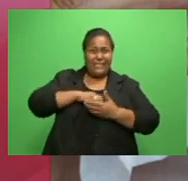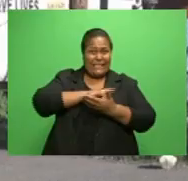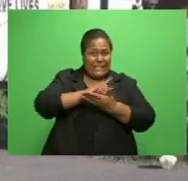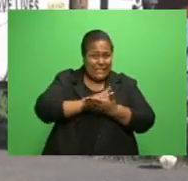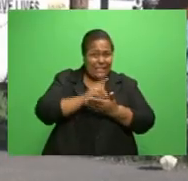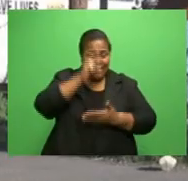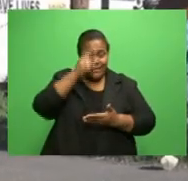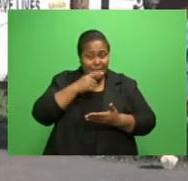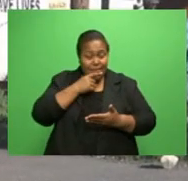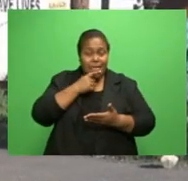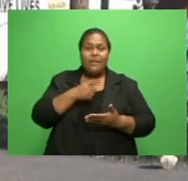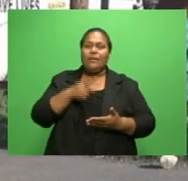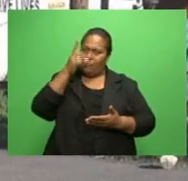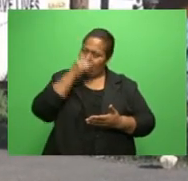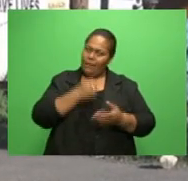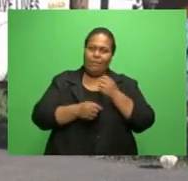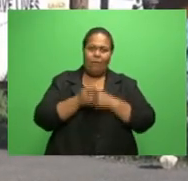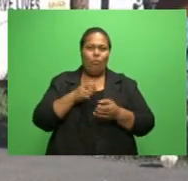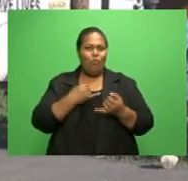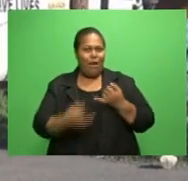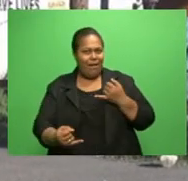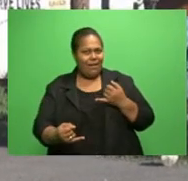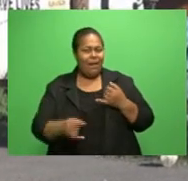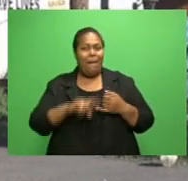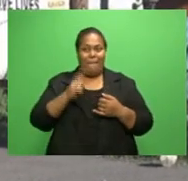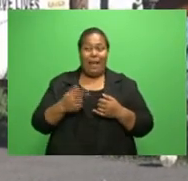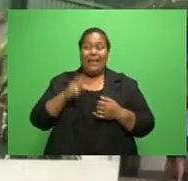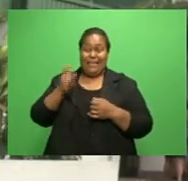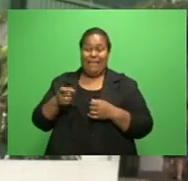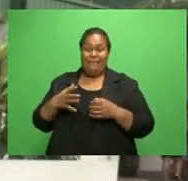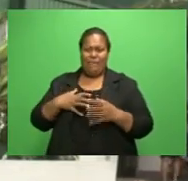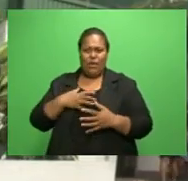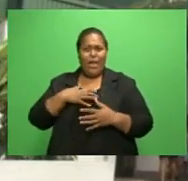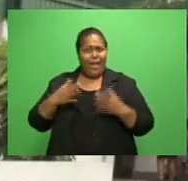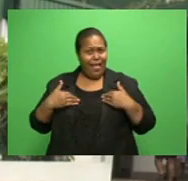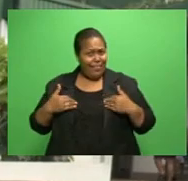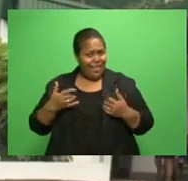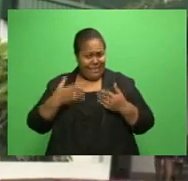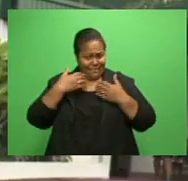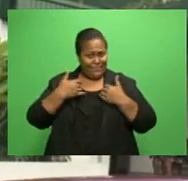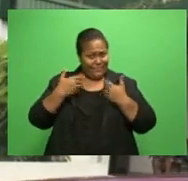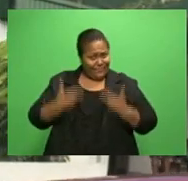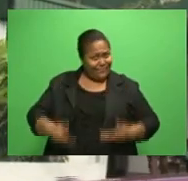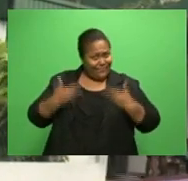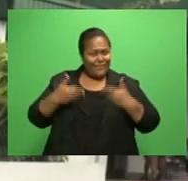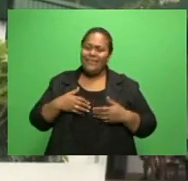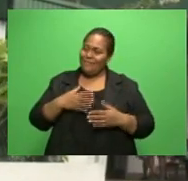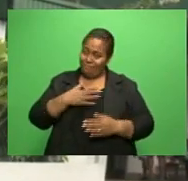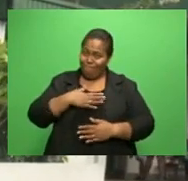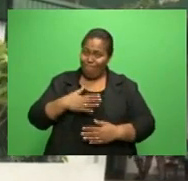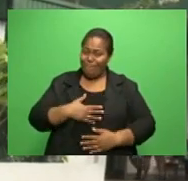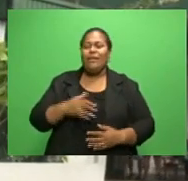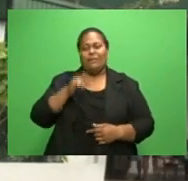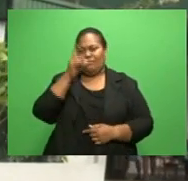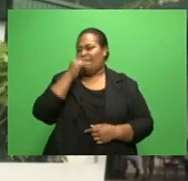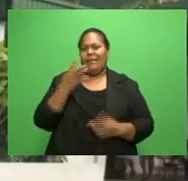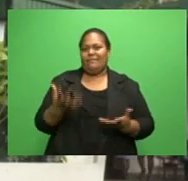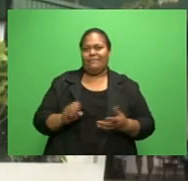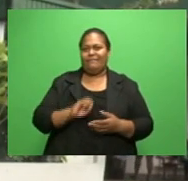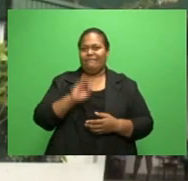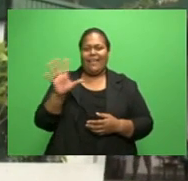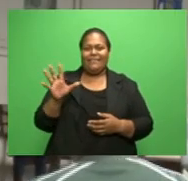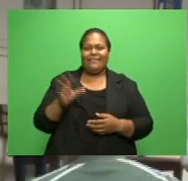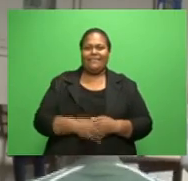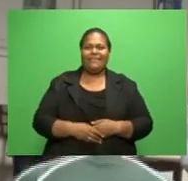you know, the chances of transmissibility is lowered quite a bit. Fijians are being urged to keep practicing good hygiene to prevent a